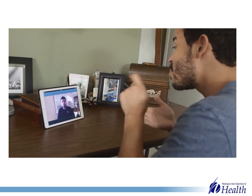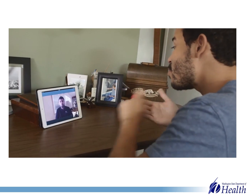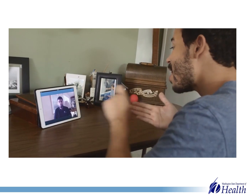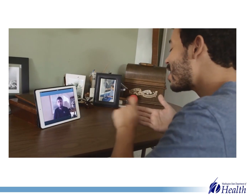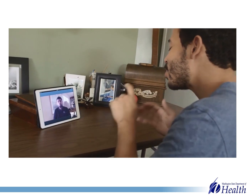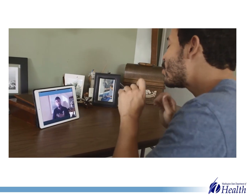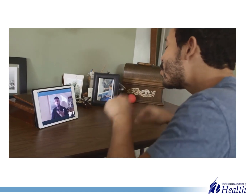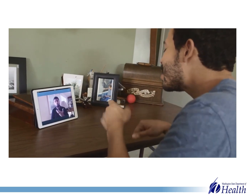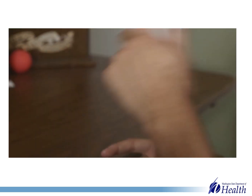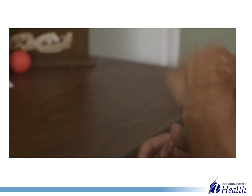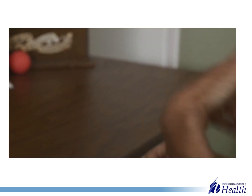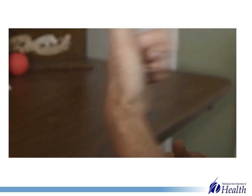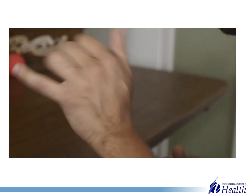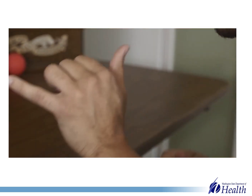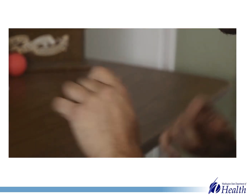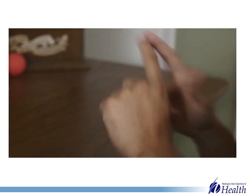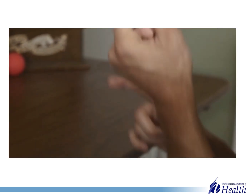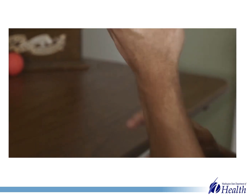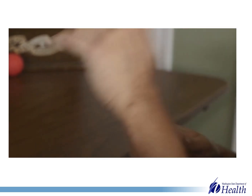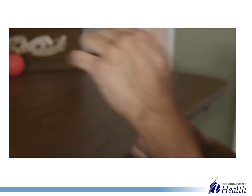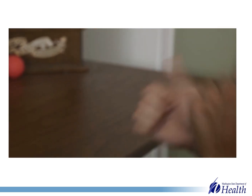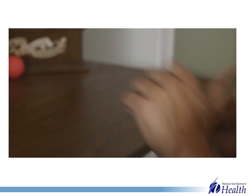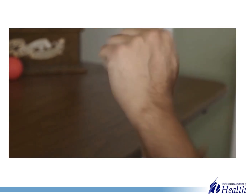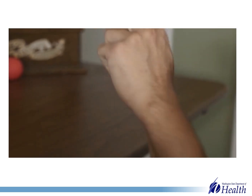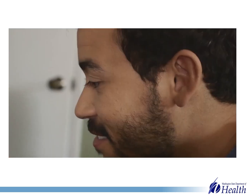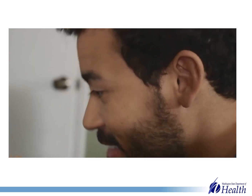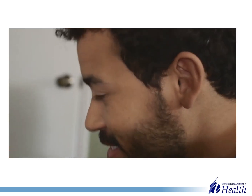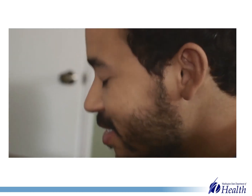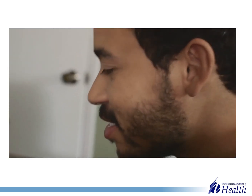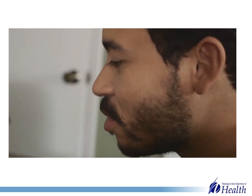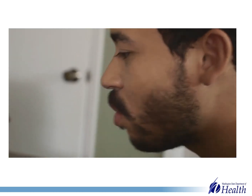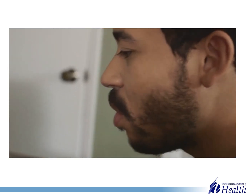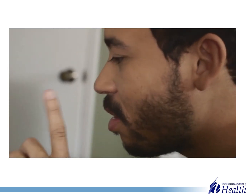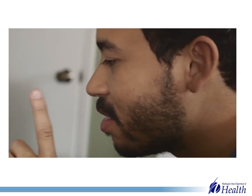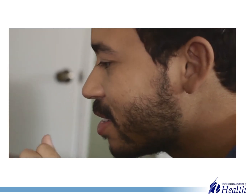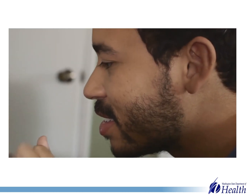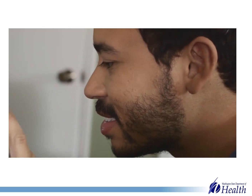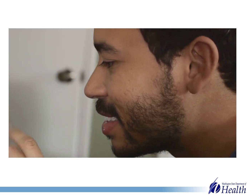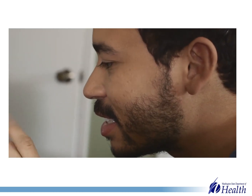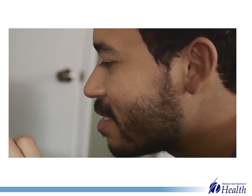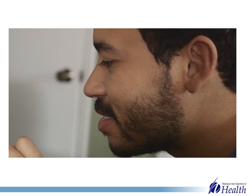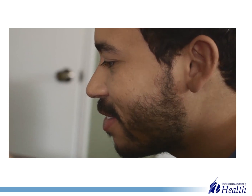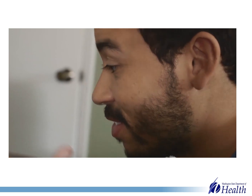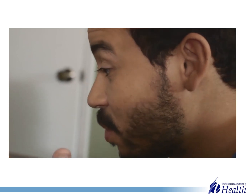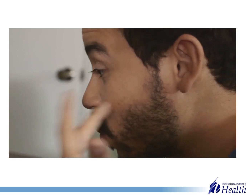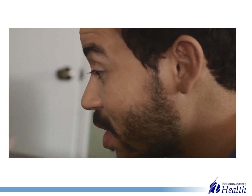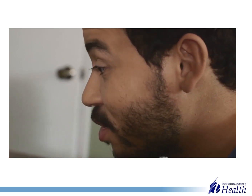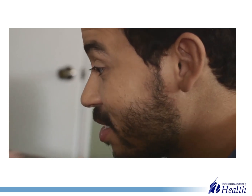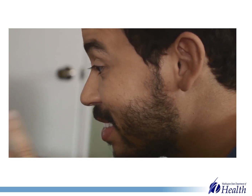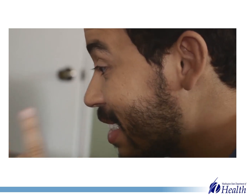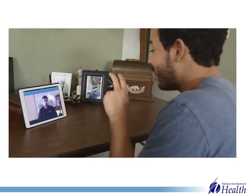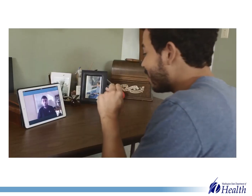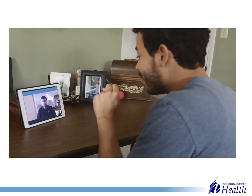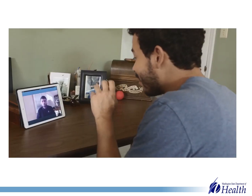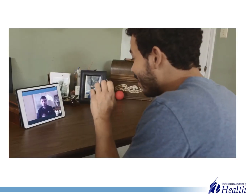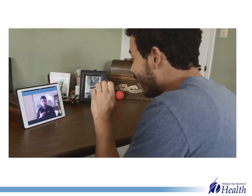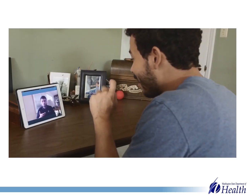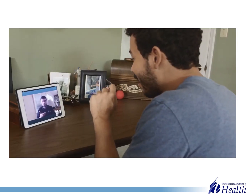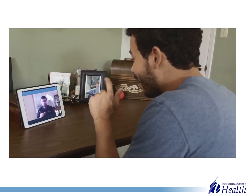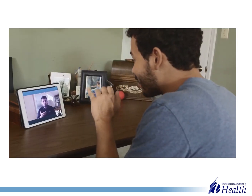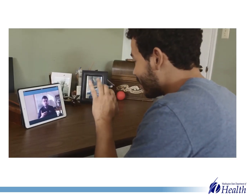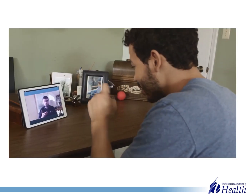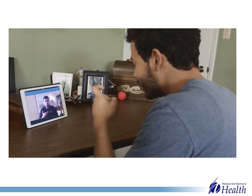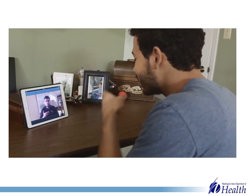deafness means that you're a person who uses ASL to communicate and you feel like, as a deaf person, that you're part of the deaf community. Hard of hearing people,